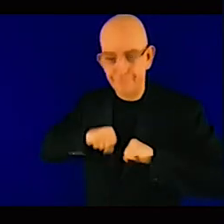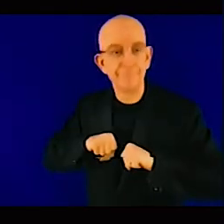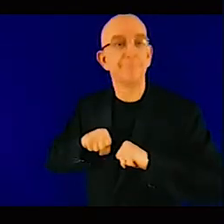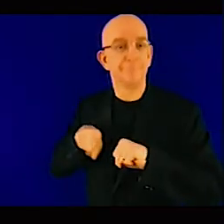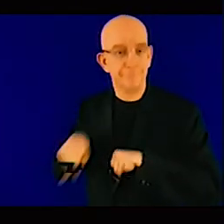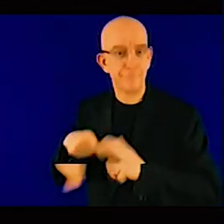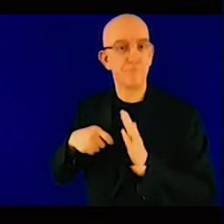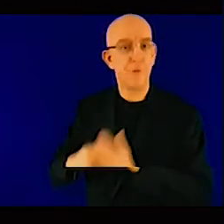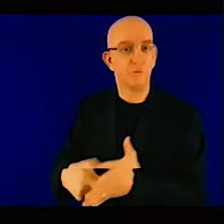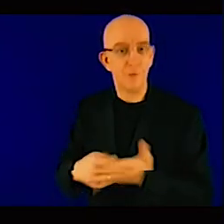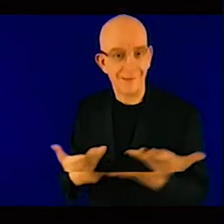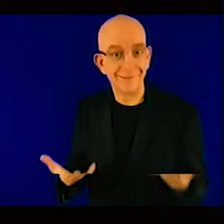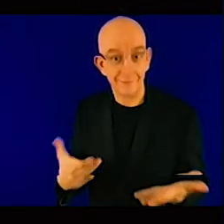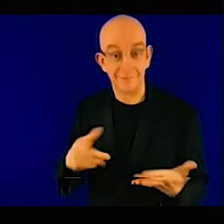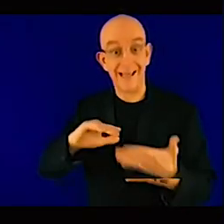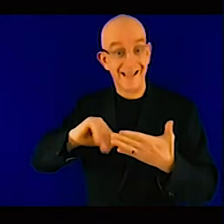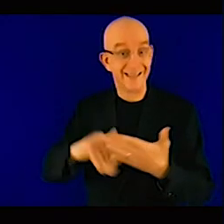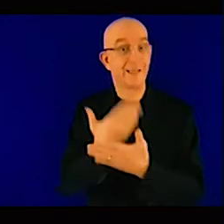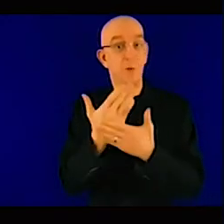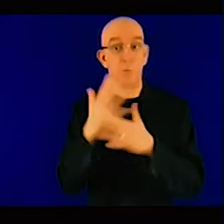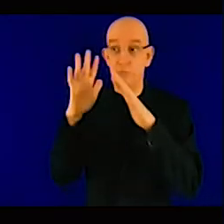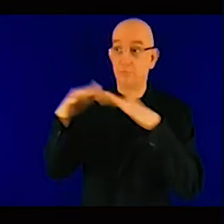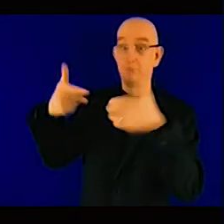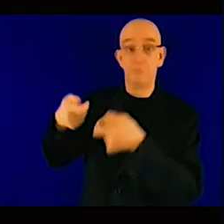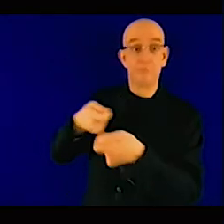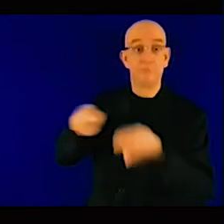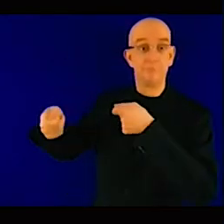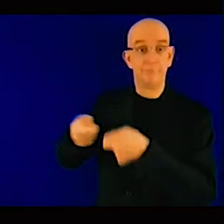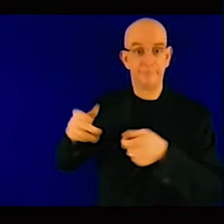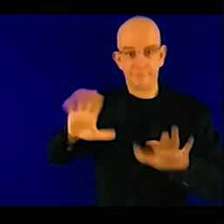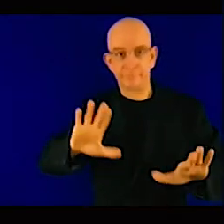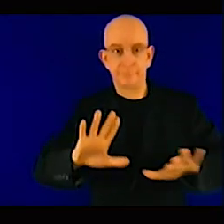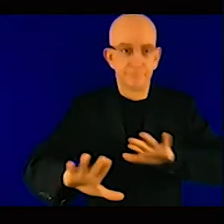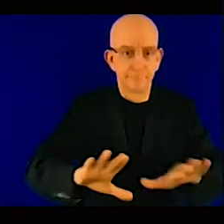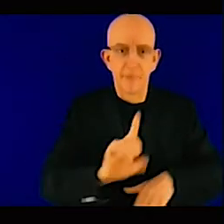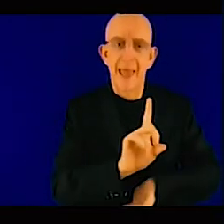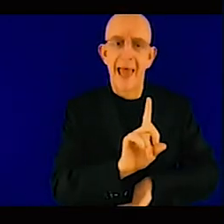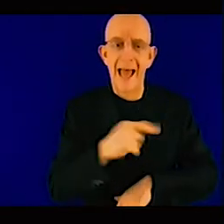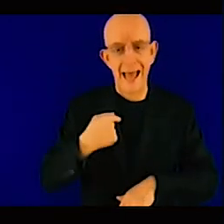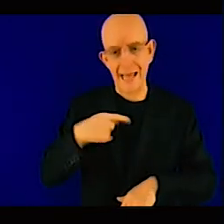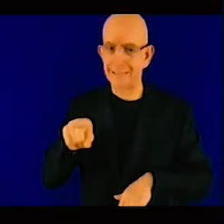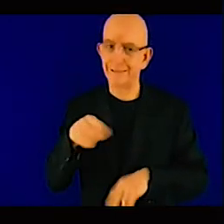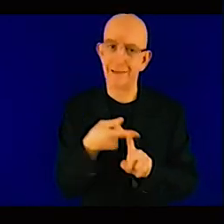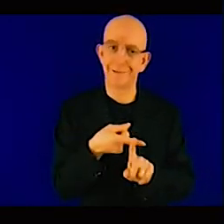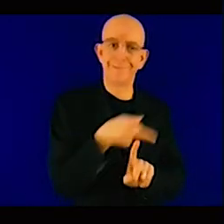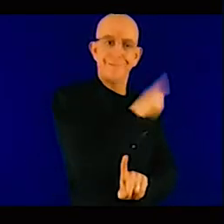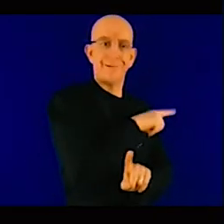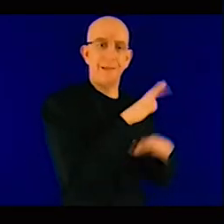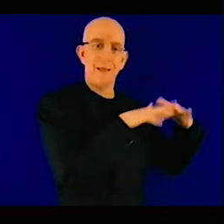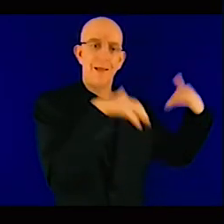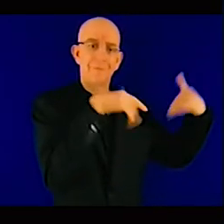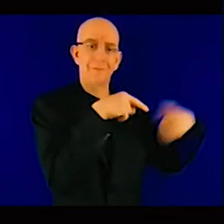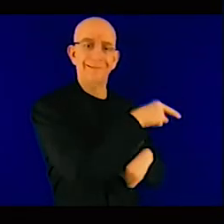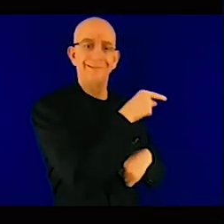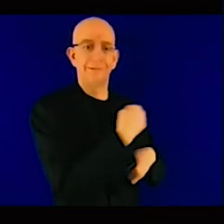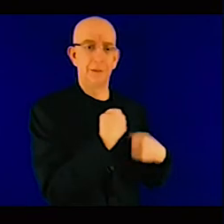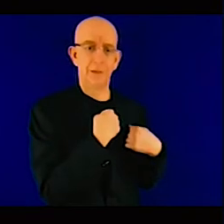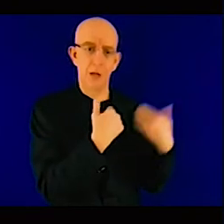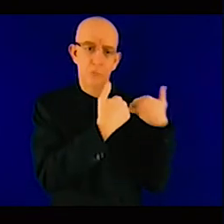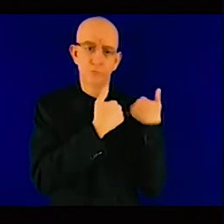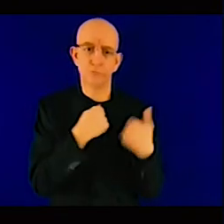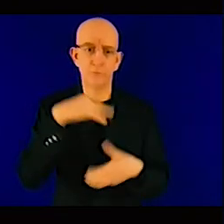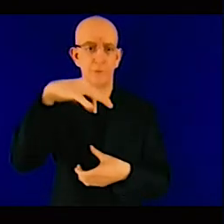we didn't do this it was now it was the last government and by the way it's really really expensive power and we're not going to pay for it so